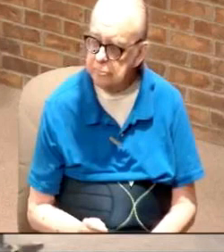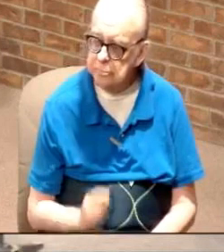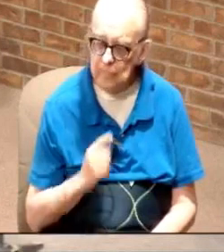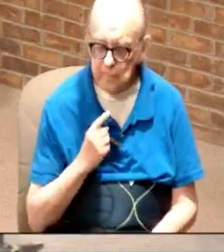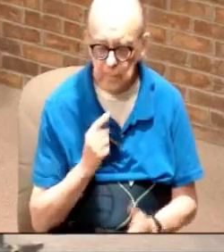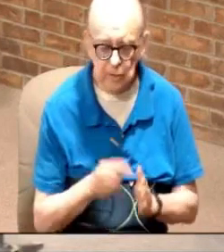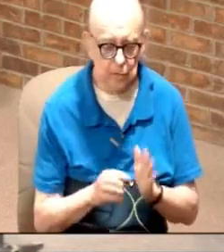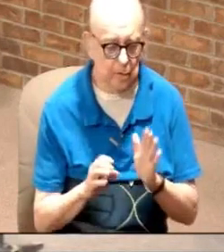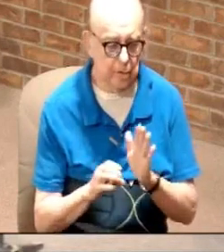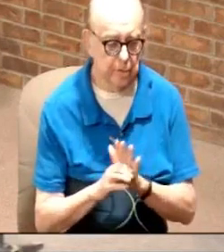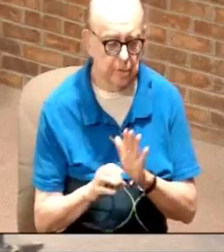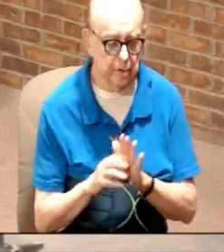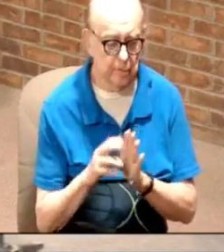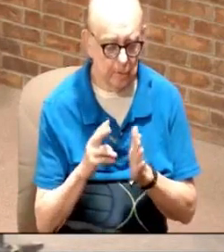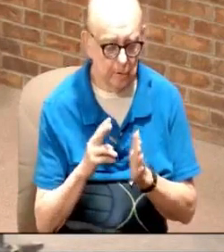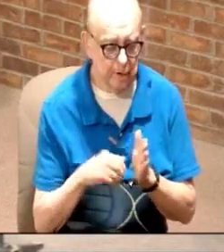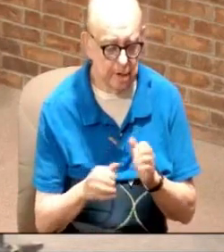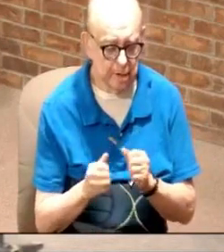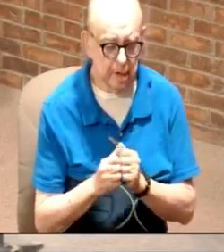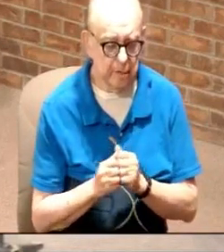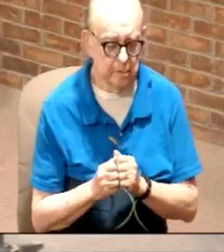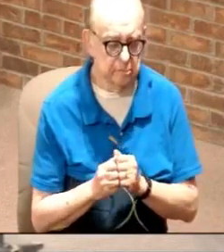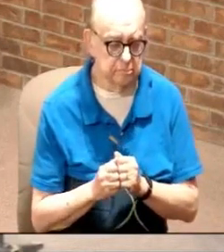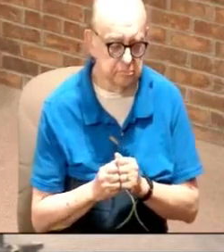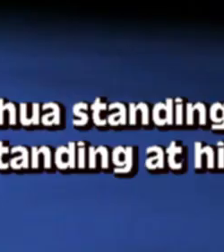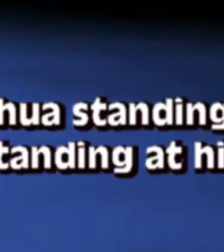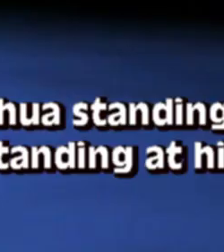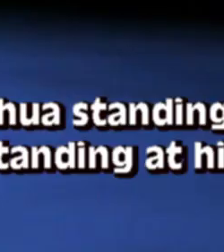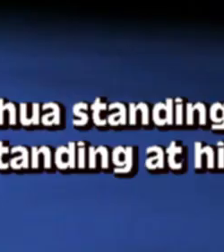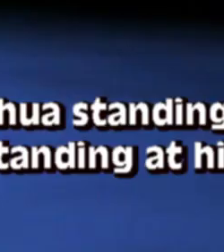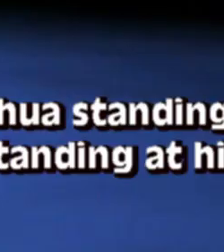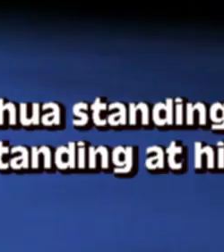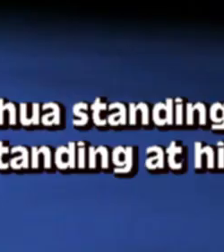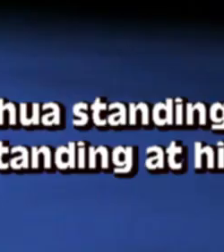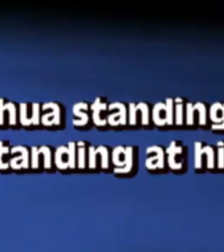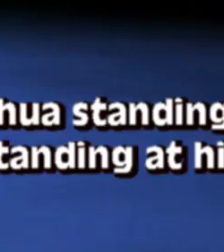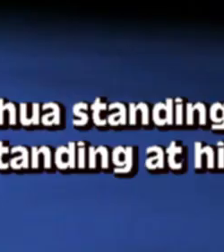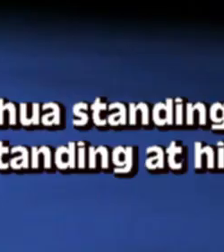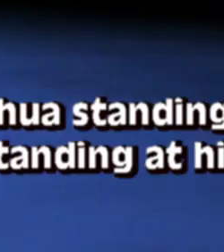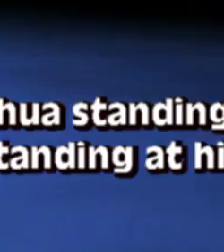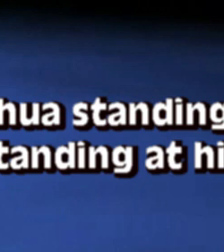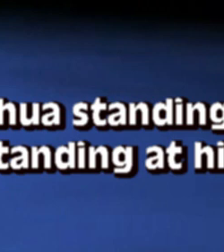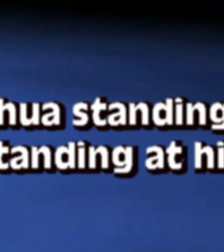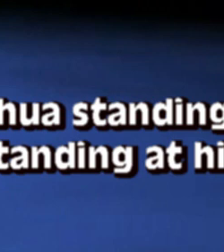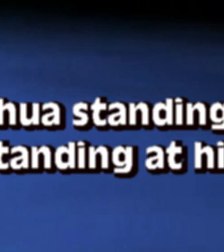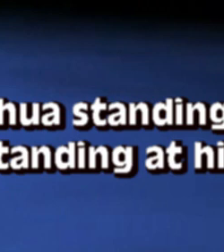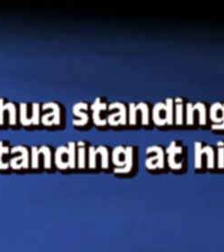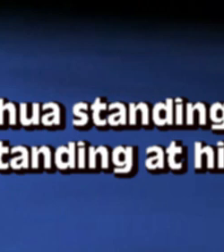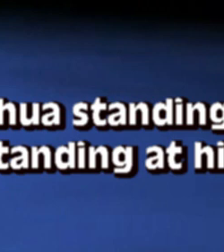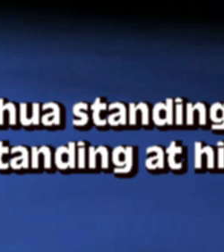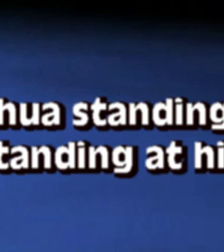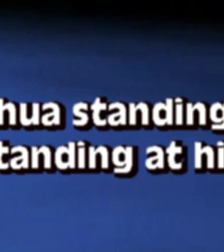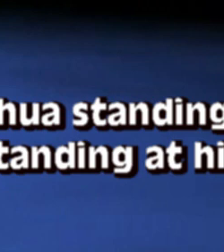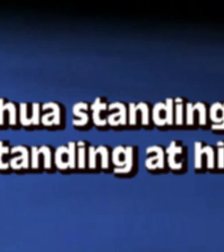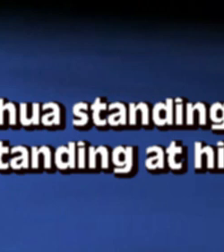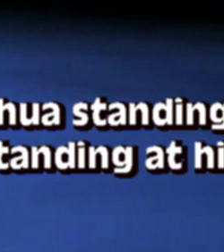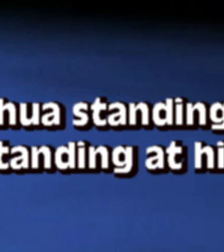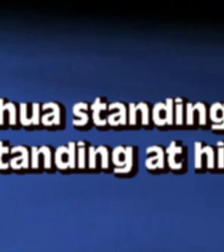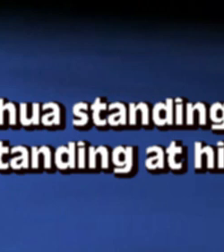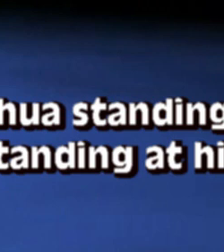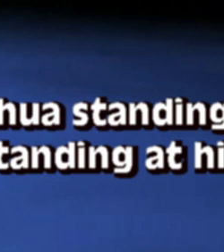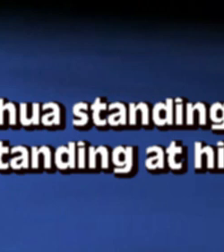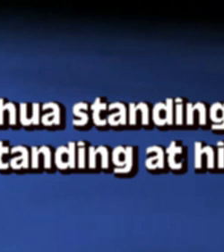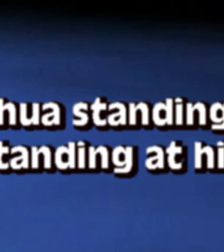And let's read it, okay? It was prior to this. Then he showed me